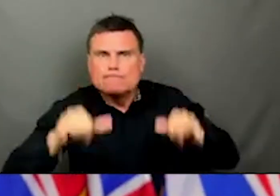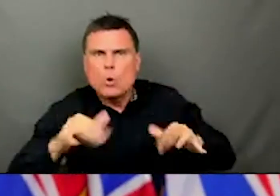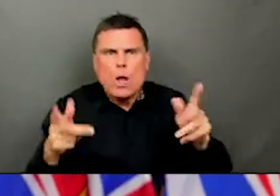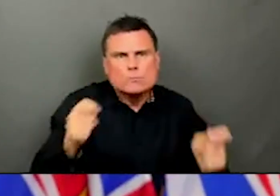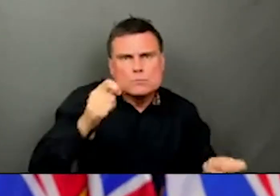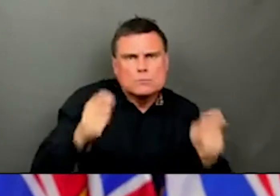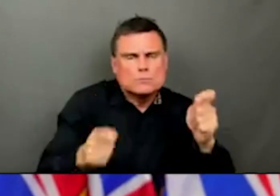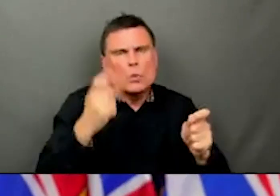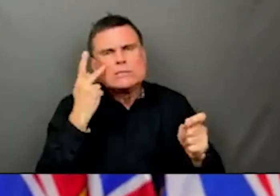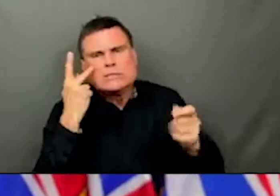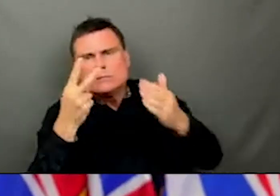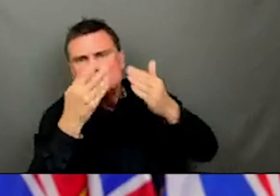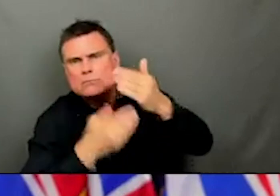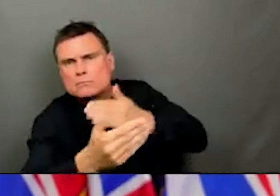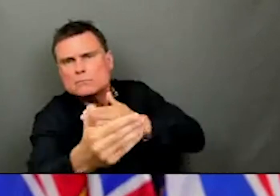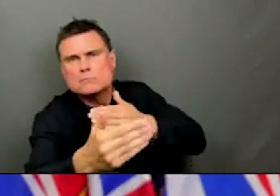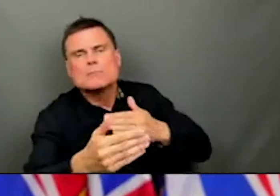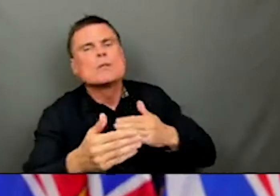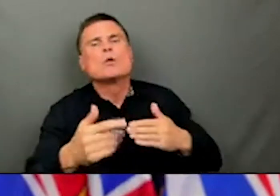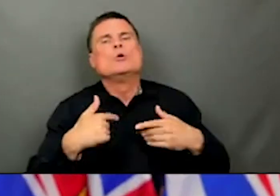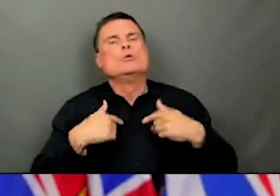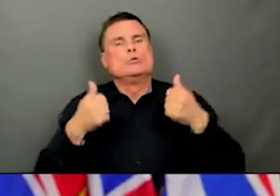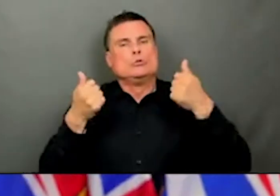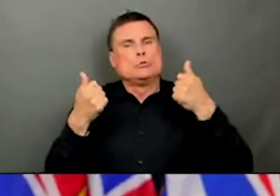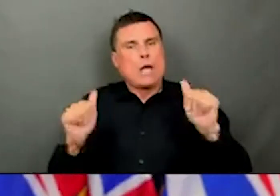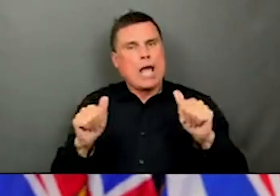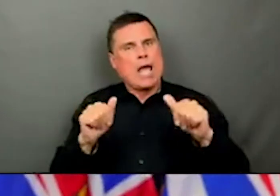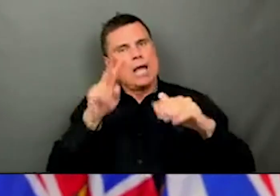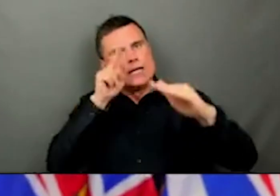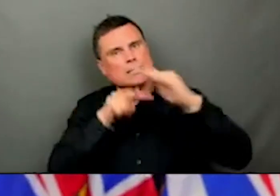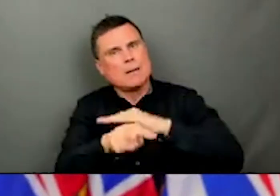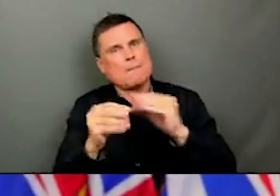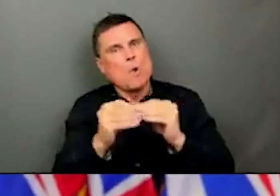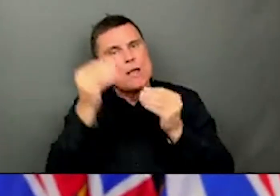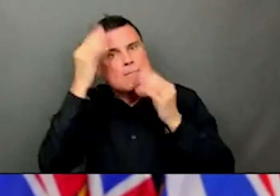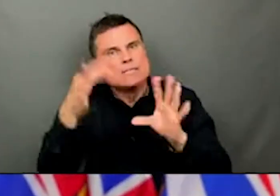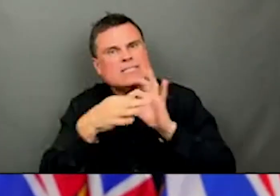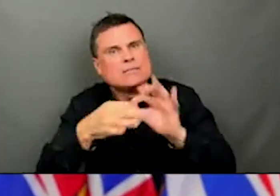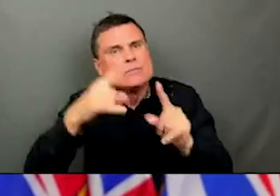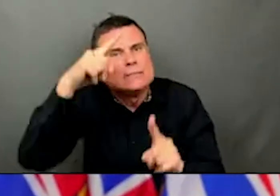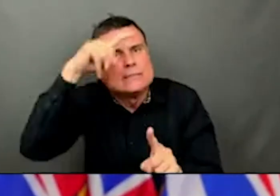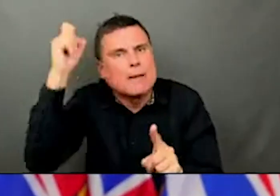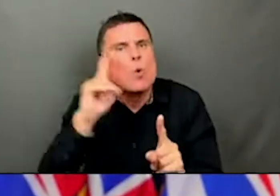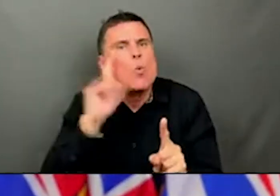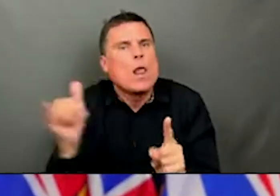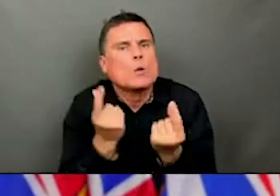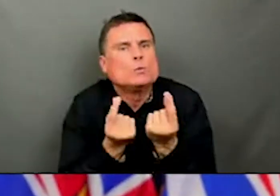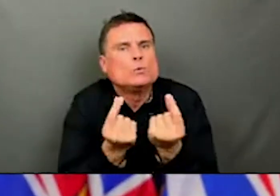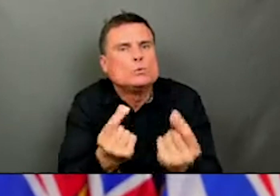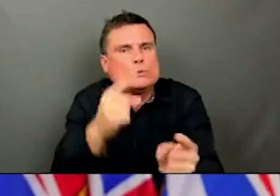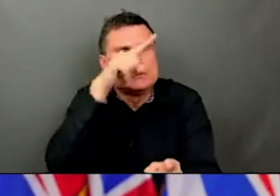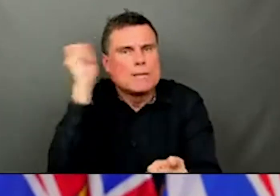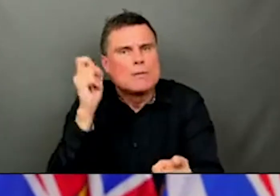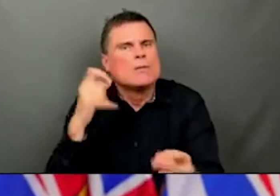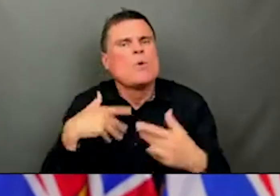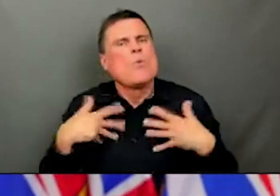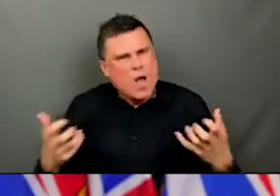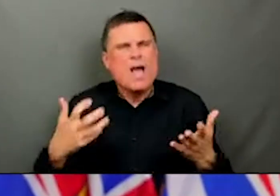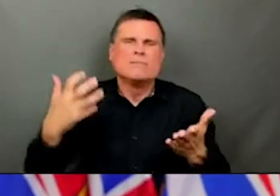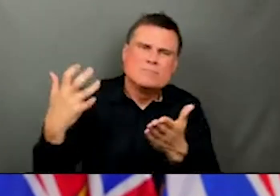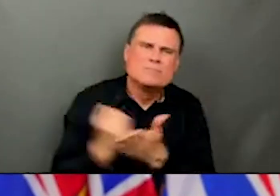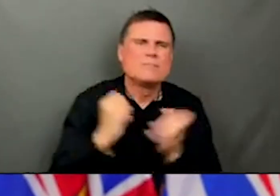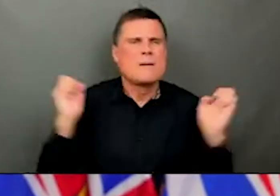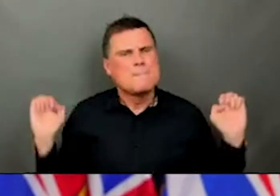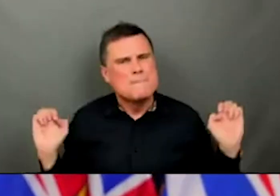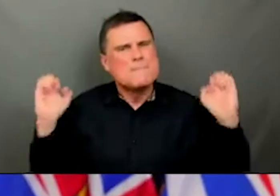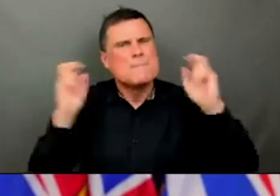news for adults who want to get on with their lives. And this is what we've been working towards for the past number of weeks. And there will be an abundant